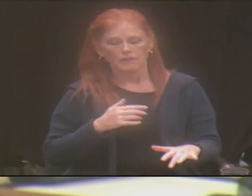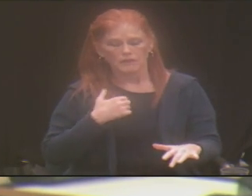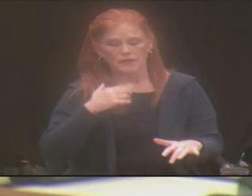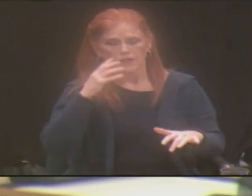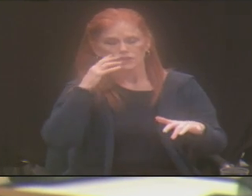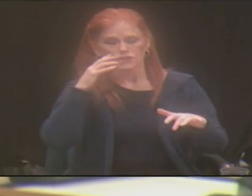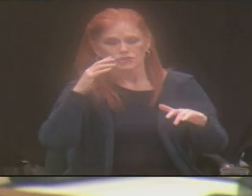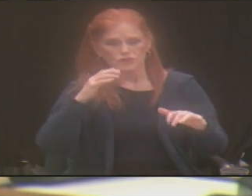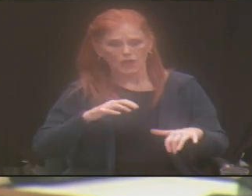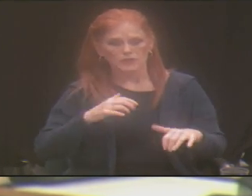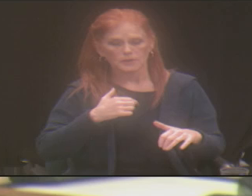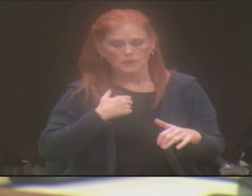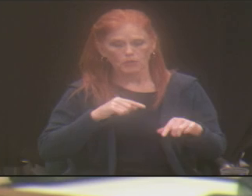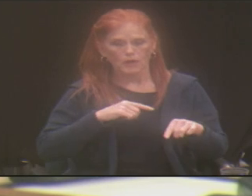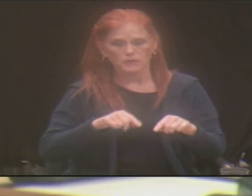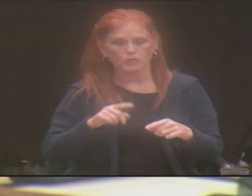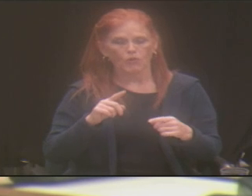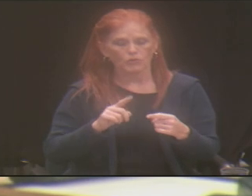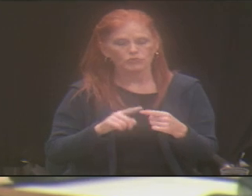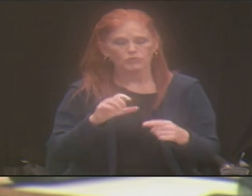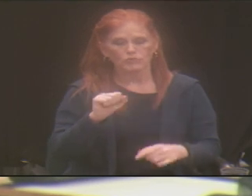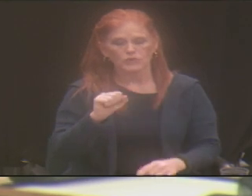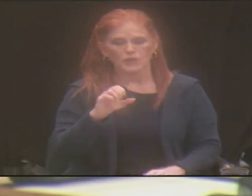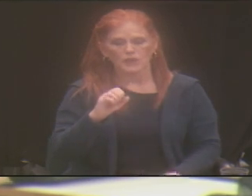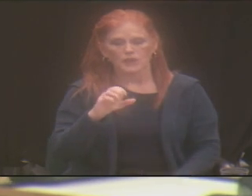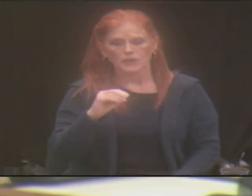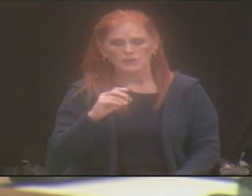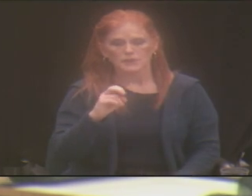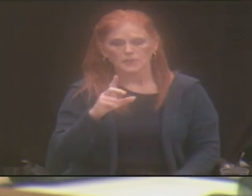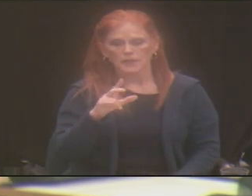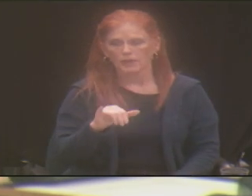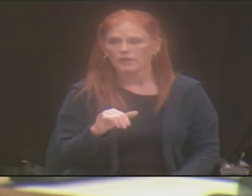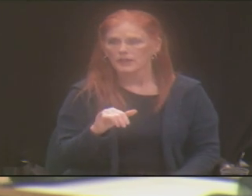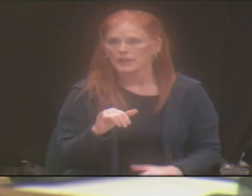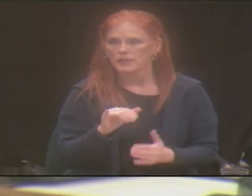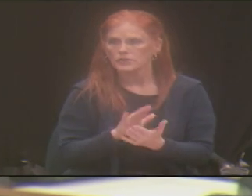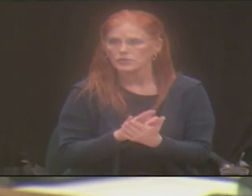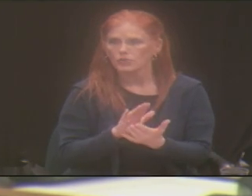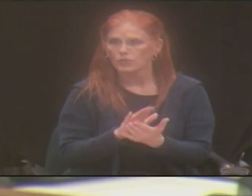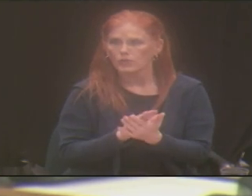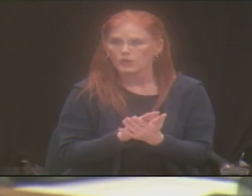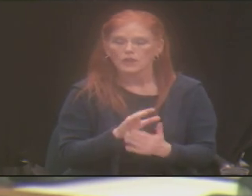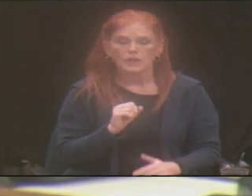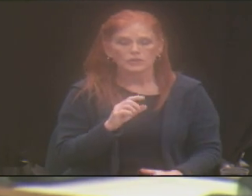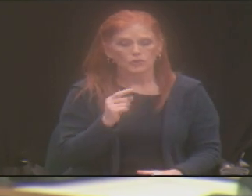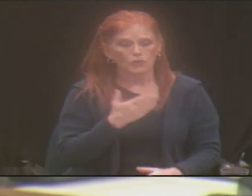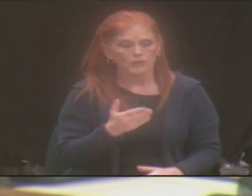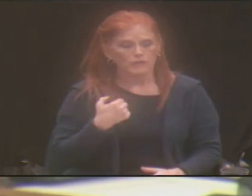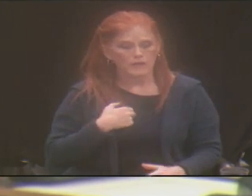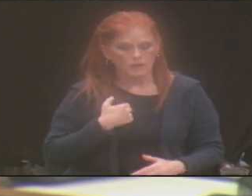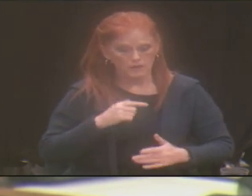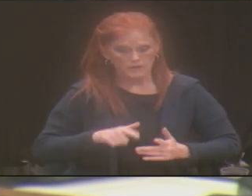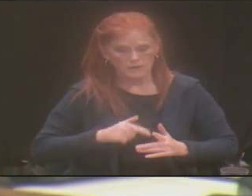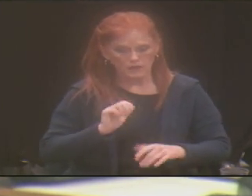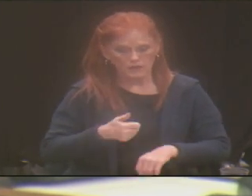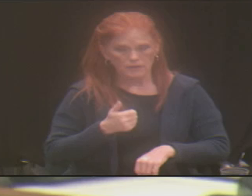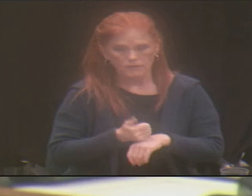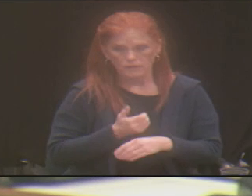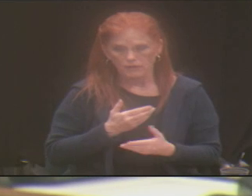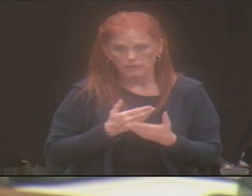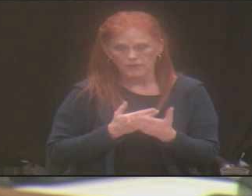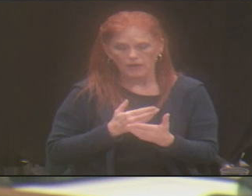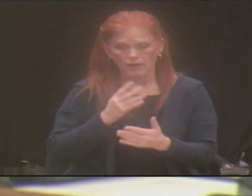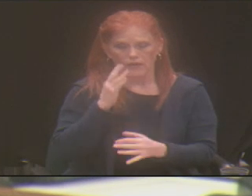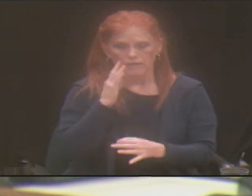as I was in seminary. So one of the things that we have begun to establish at Faith Christian